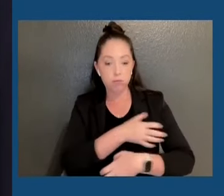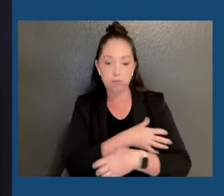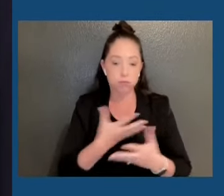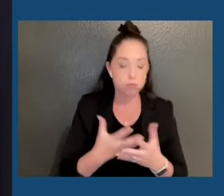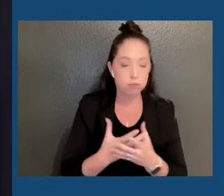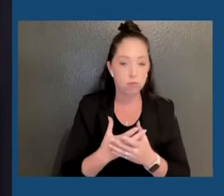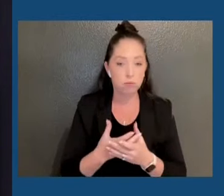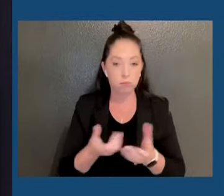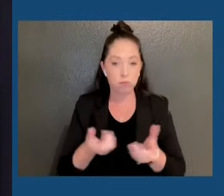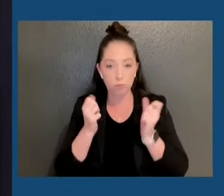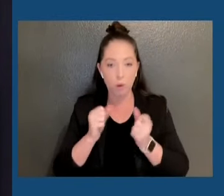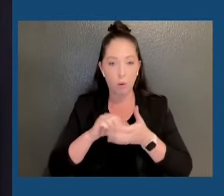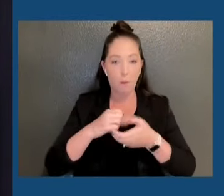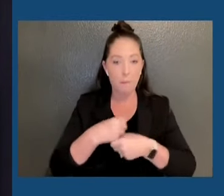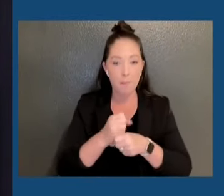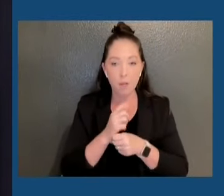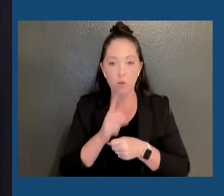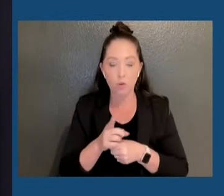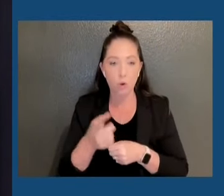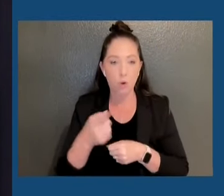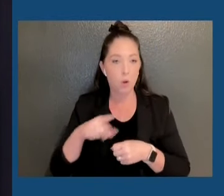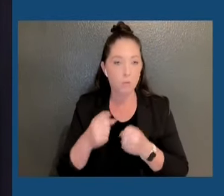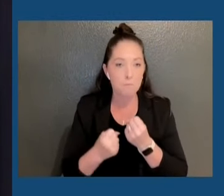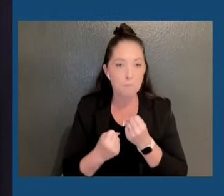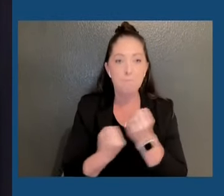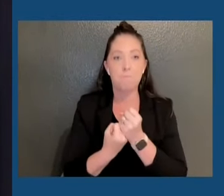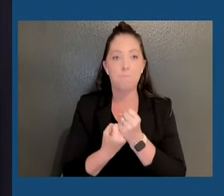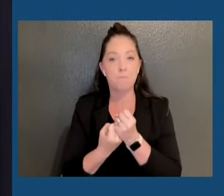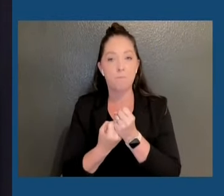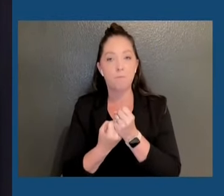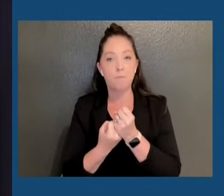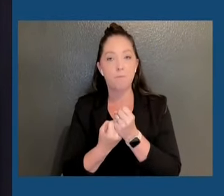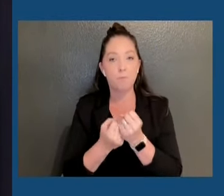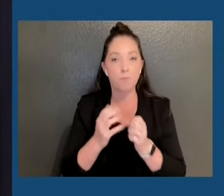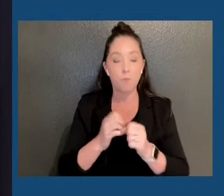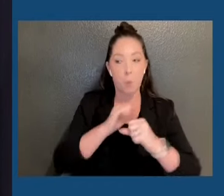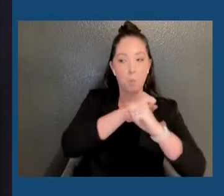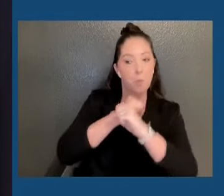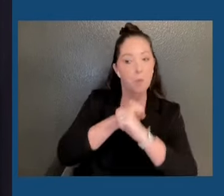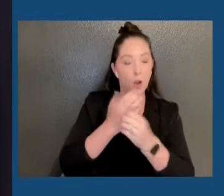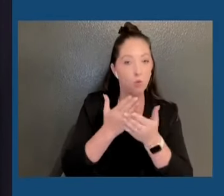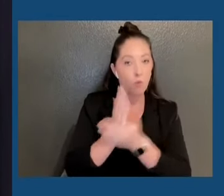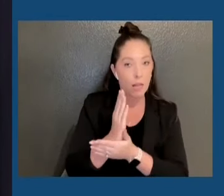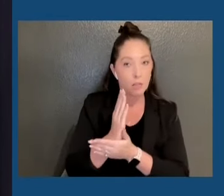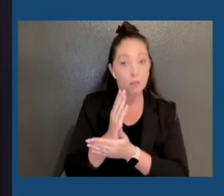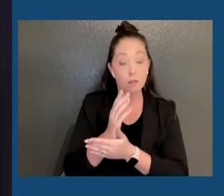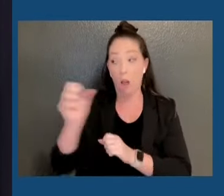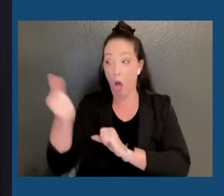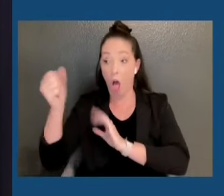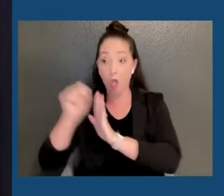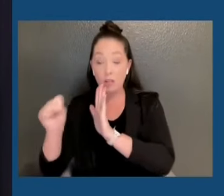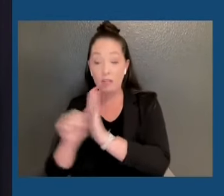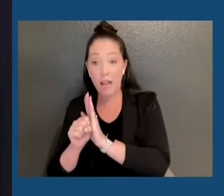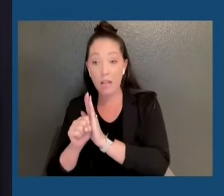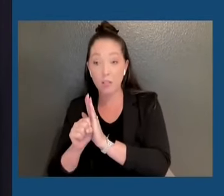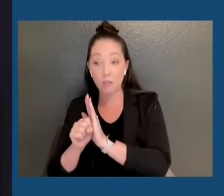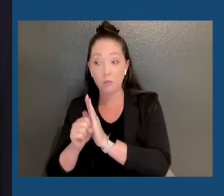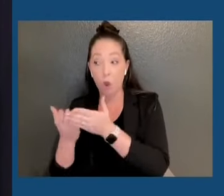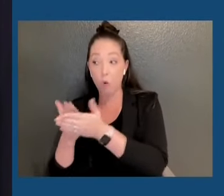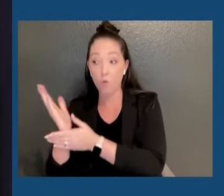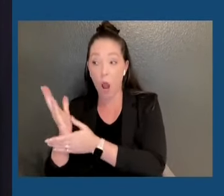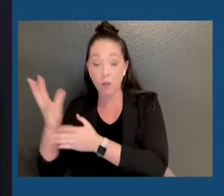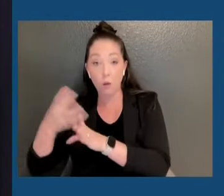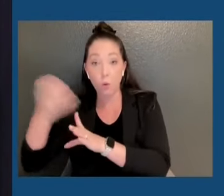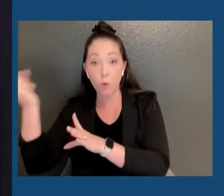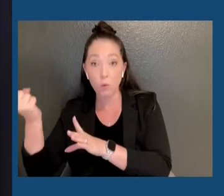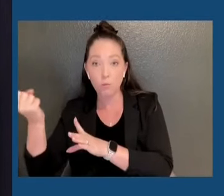from efforts where those rights are being denied in other states. And I will say this. One very